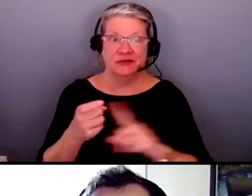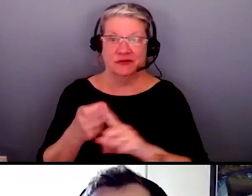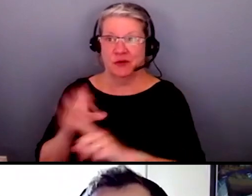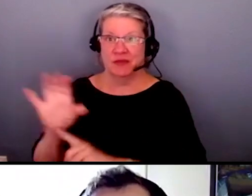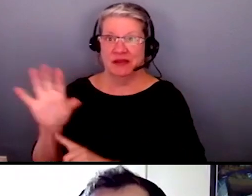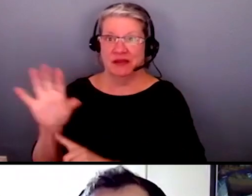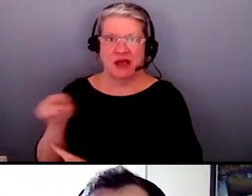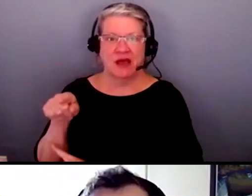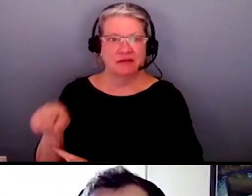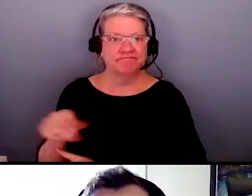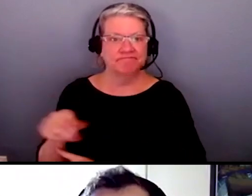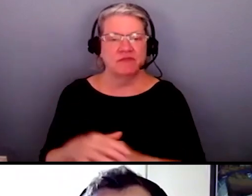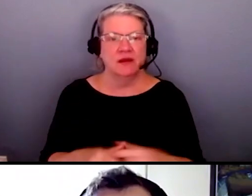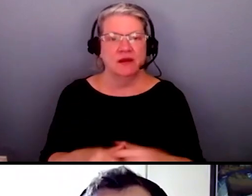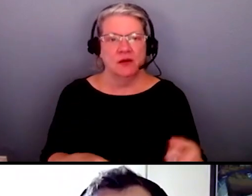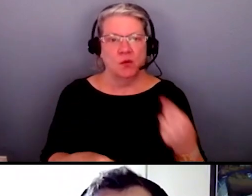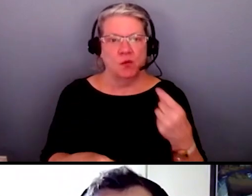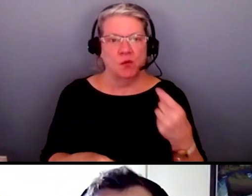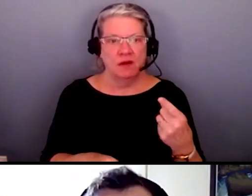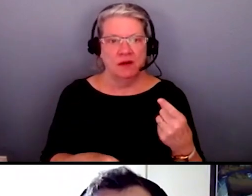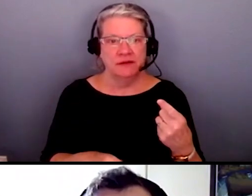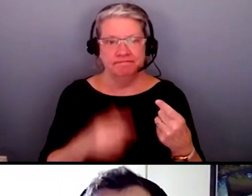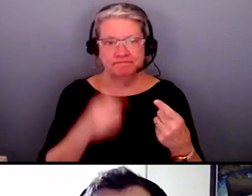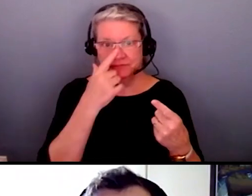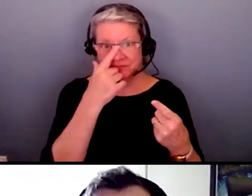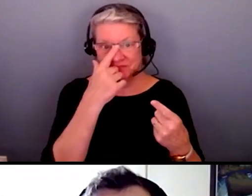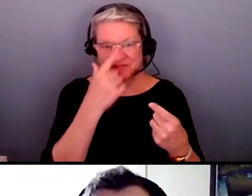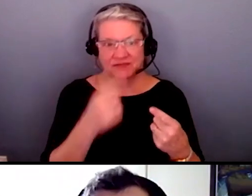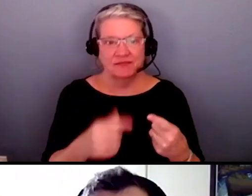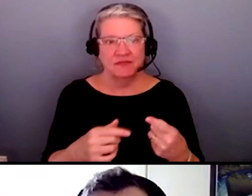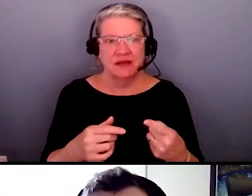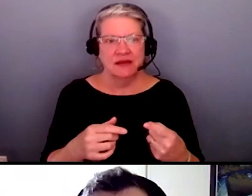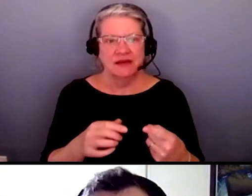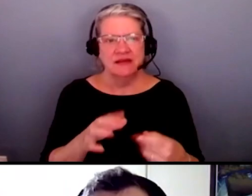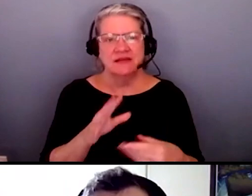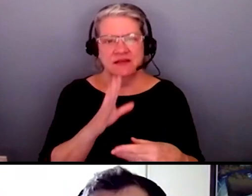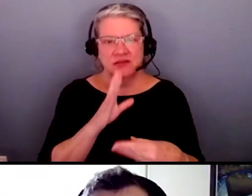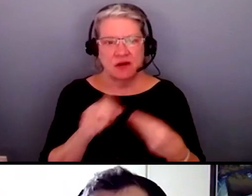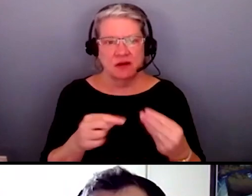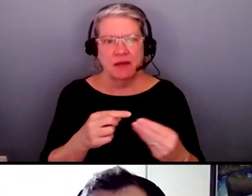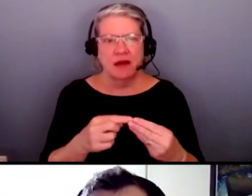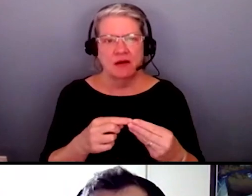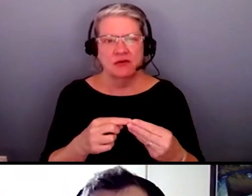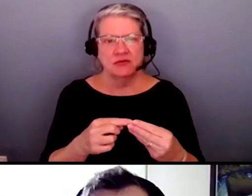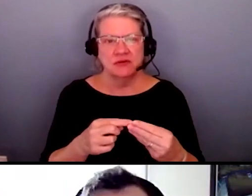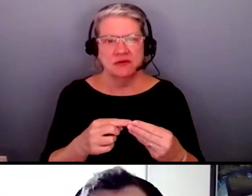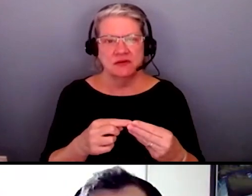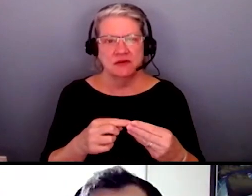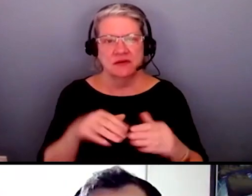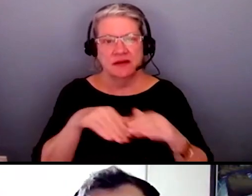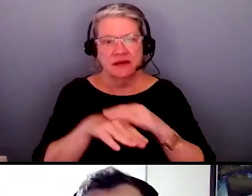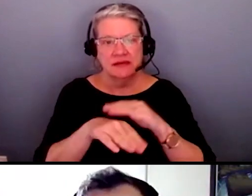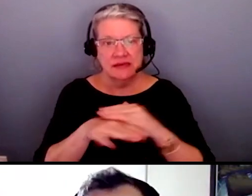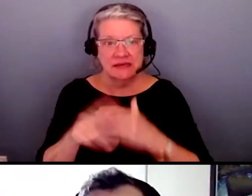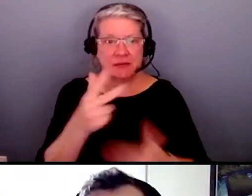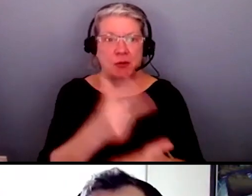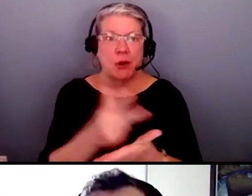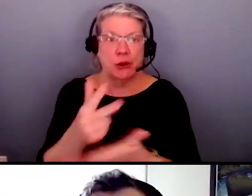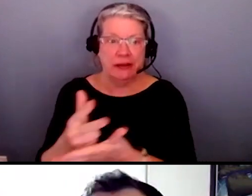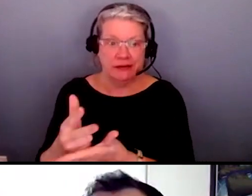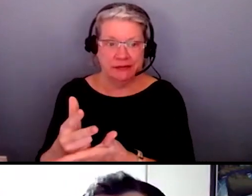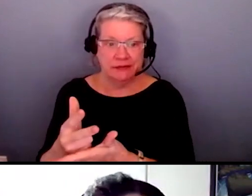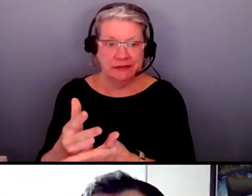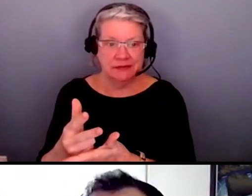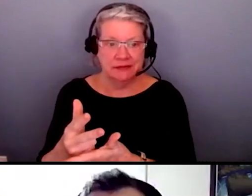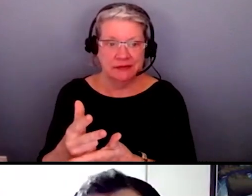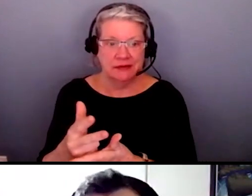one is uh to actually talk about accessible parking spaces and